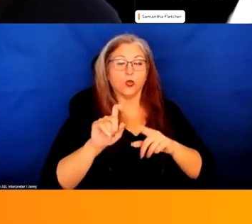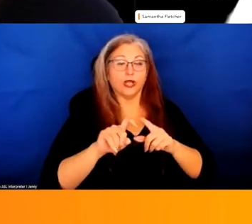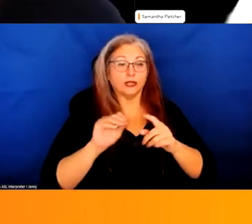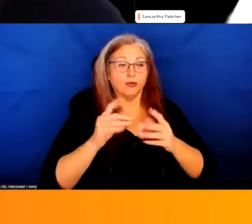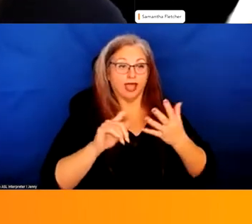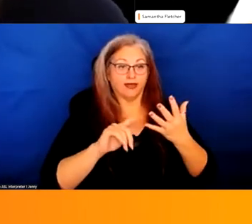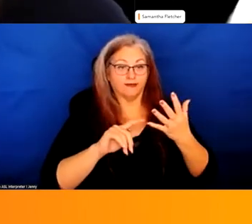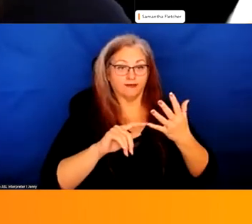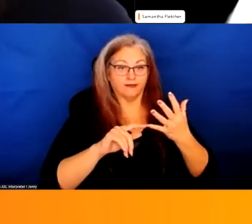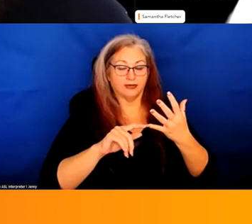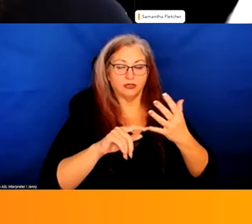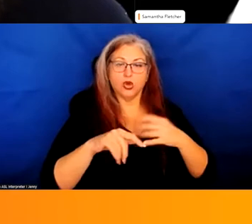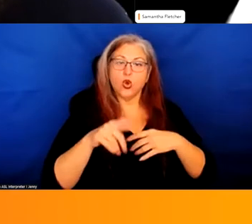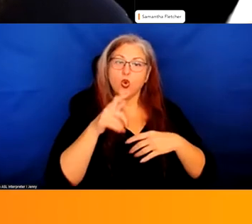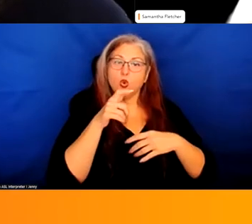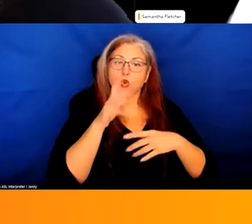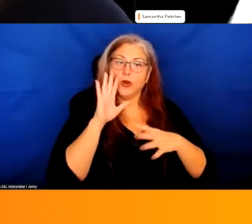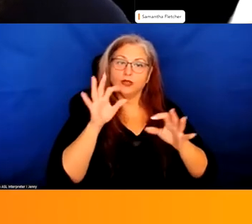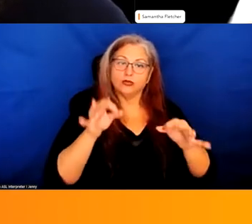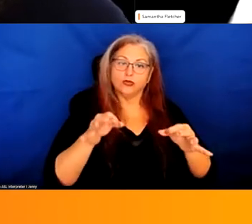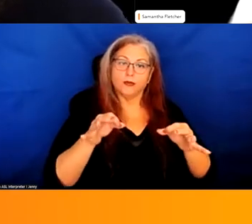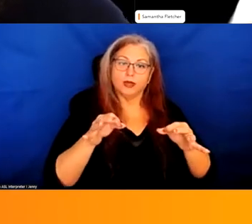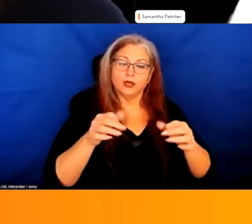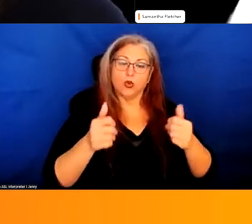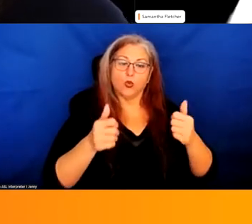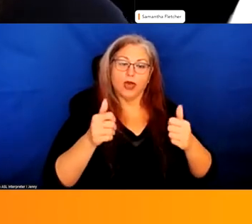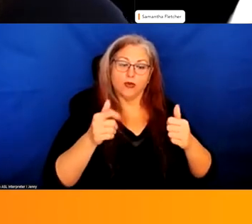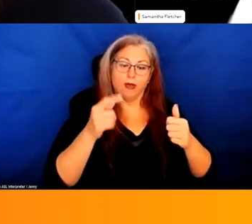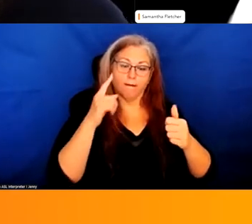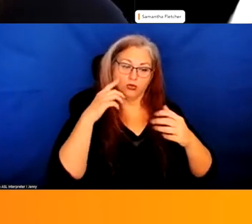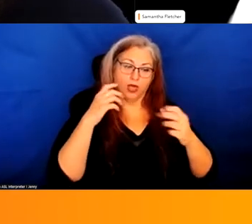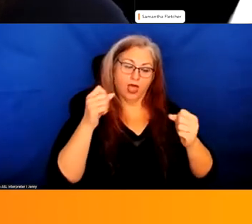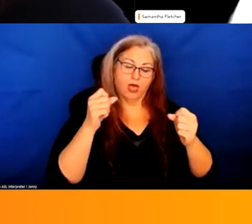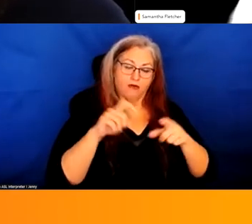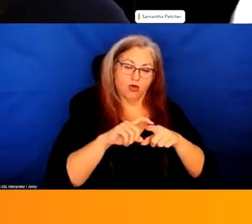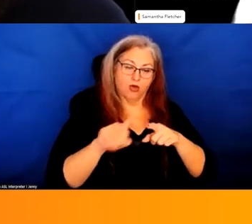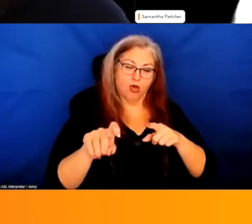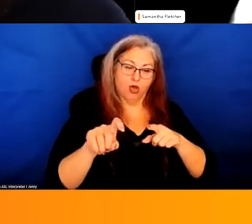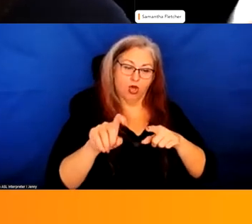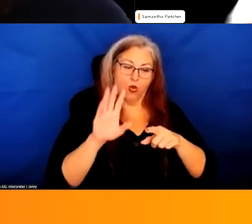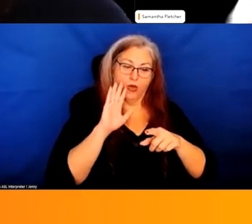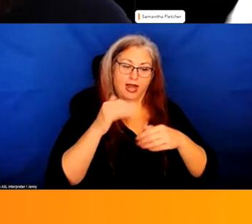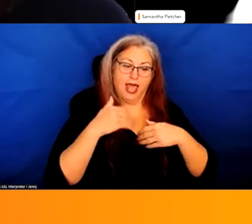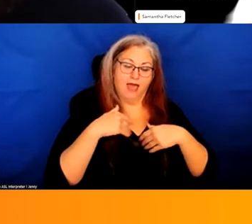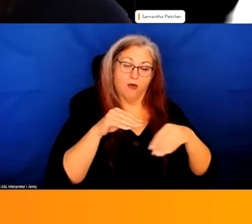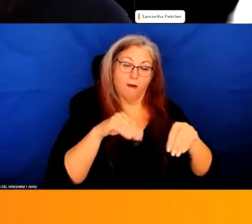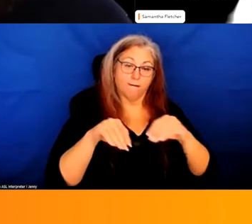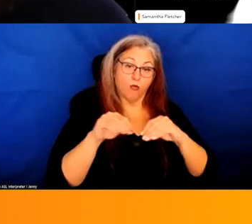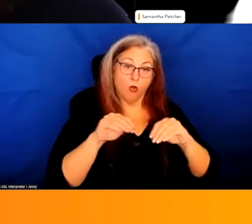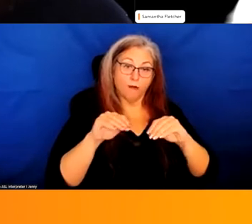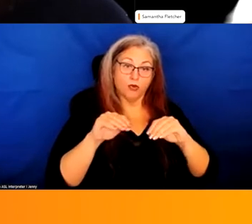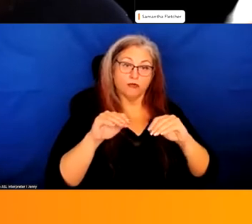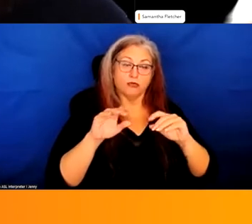who determines whether a mental health call gets a mobile crisis team